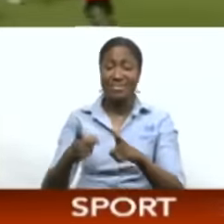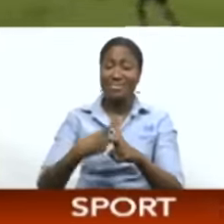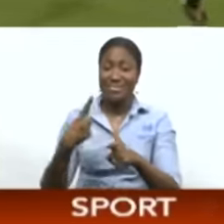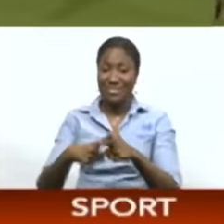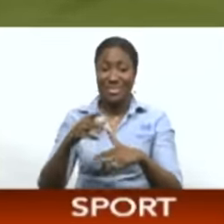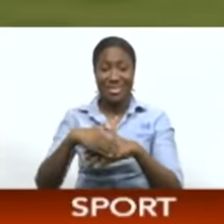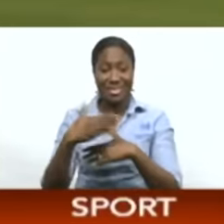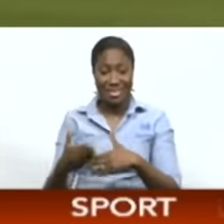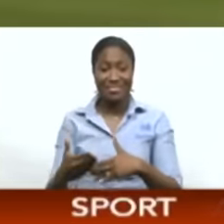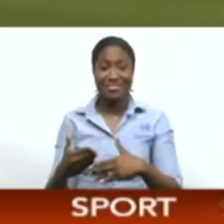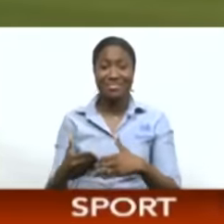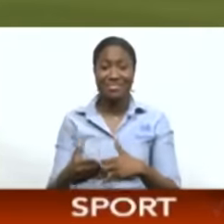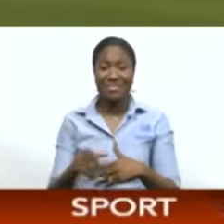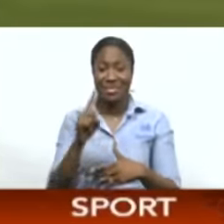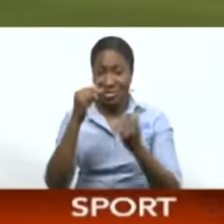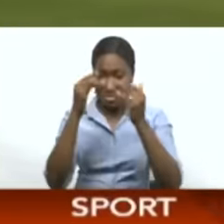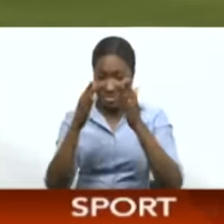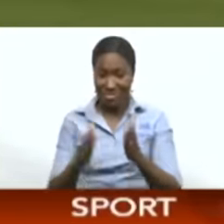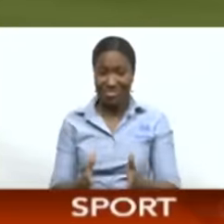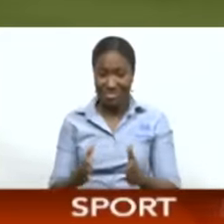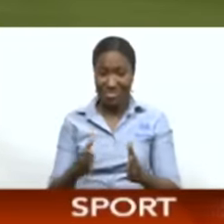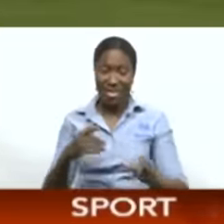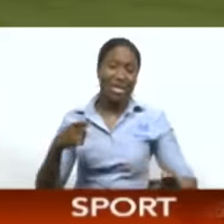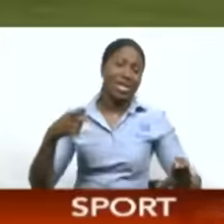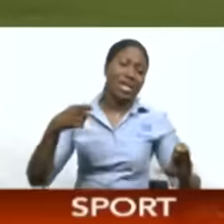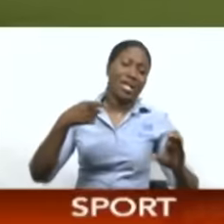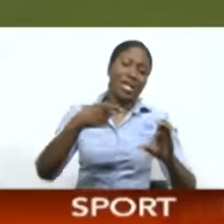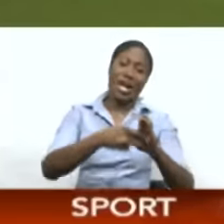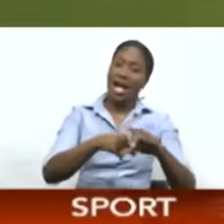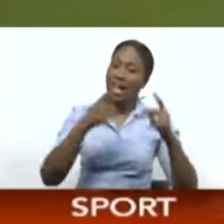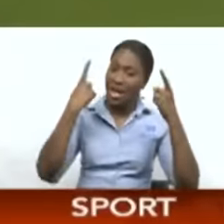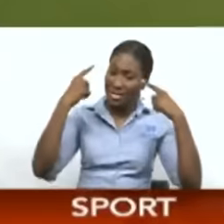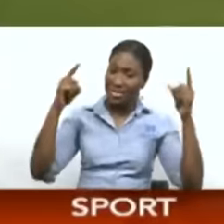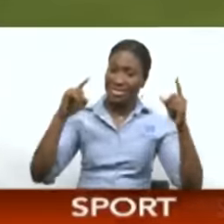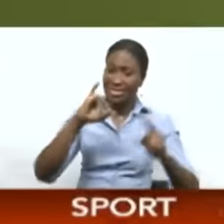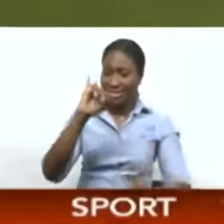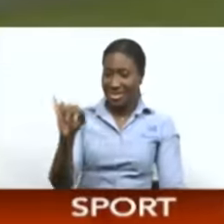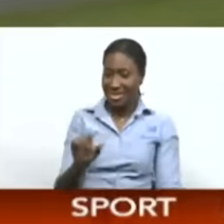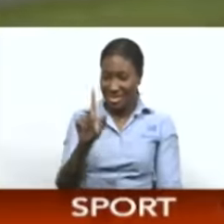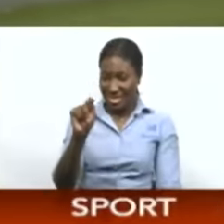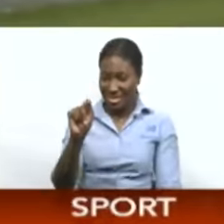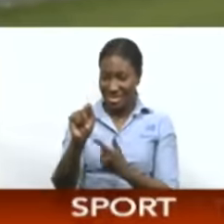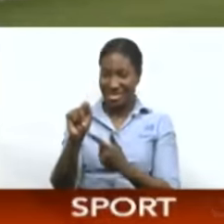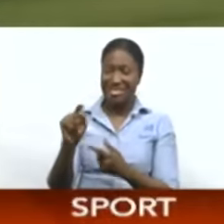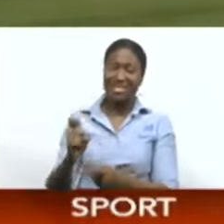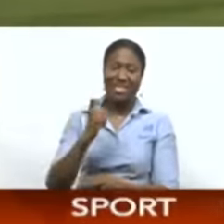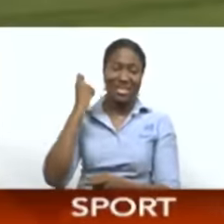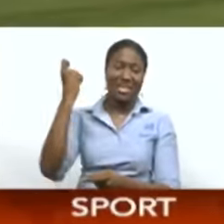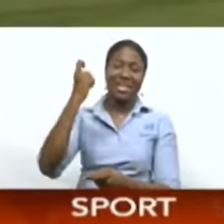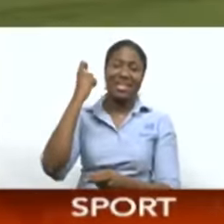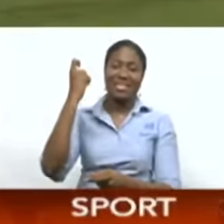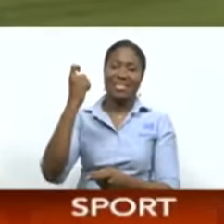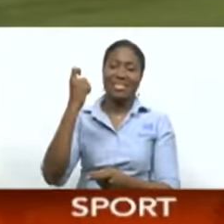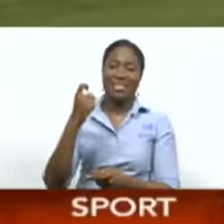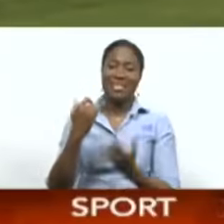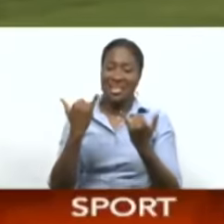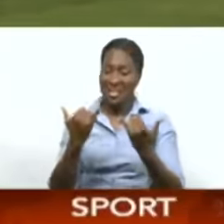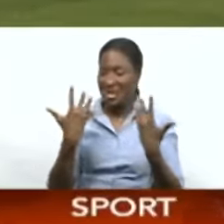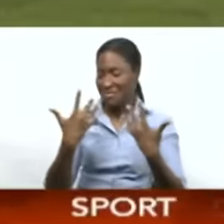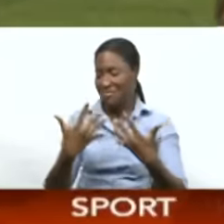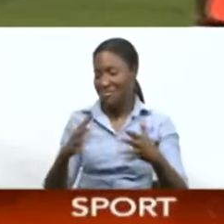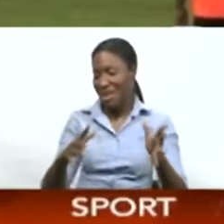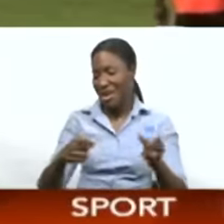-Jean sent the title home with the three-time Tobago Masters champions, Juventus TT, to close out a successful Tobago Masters